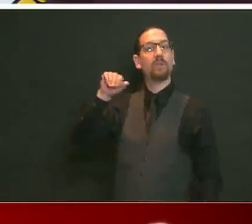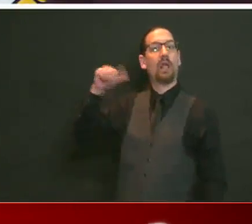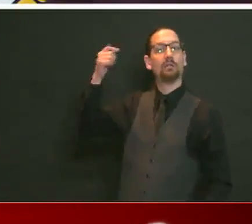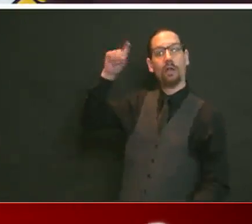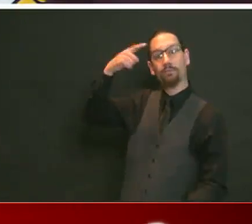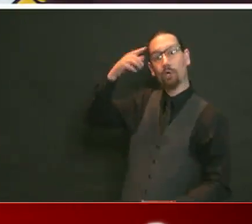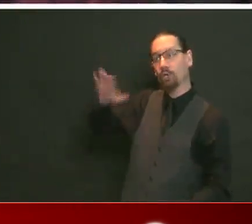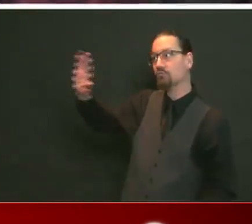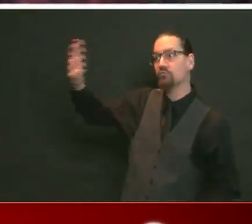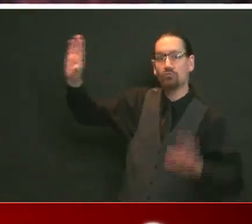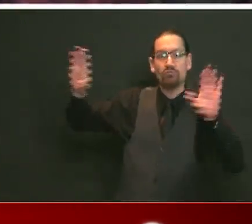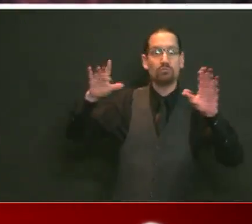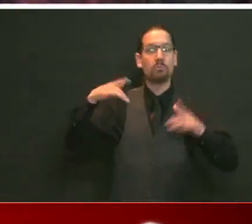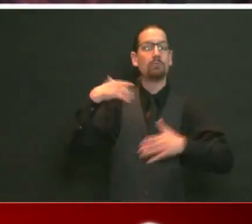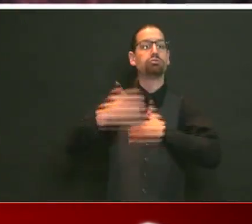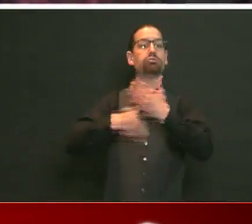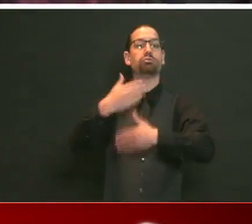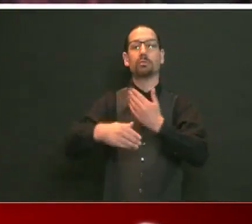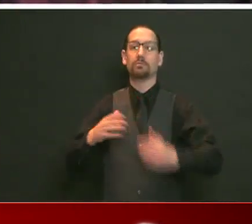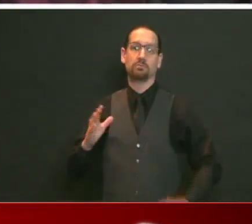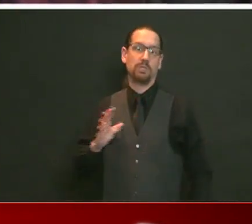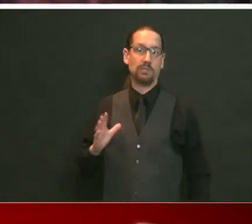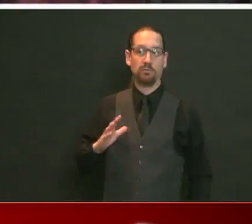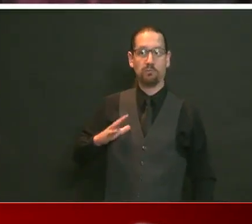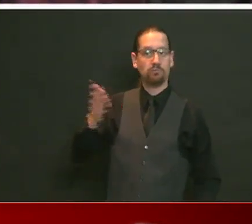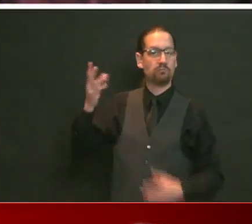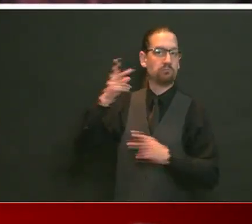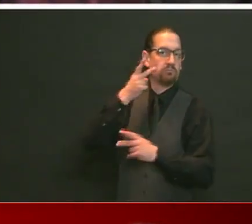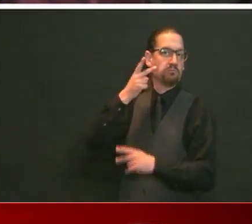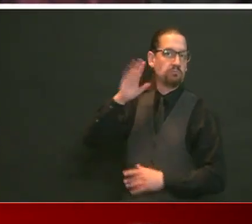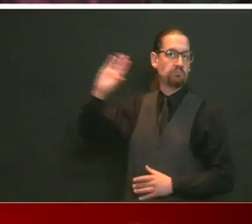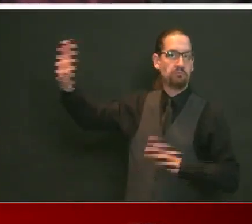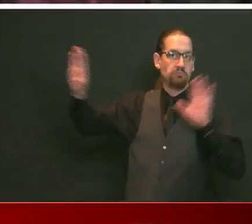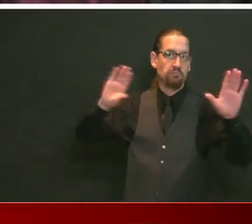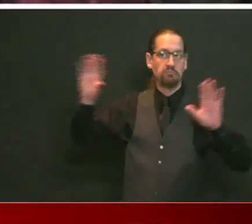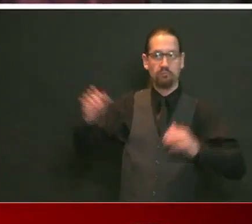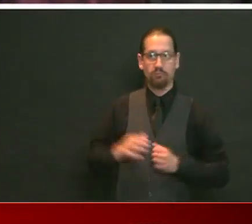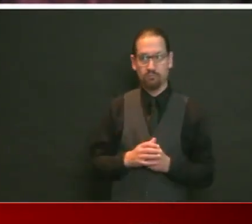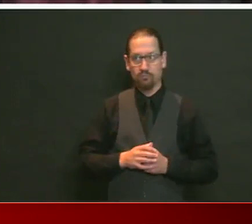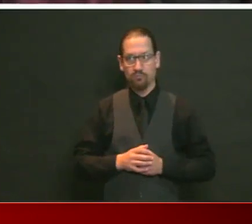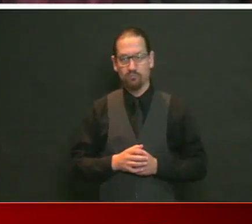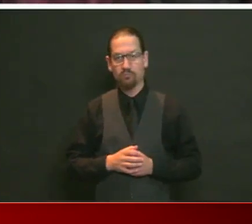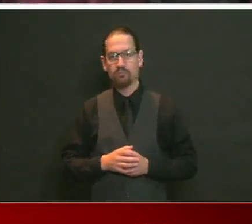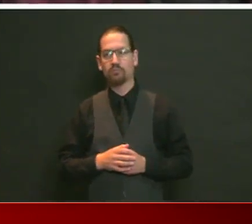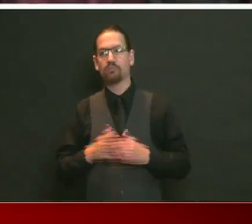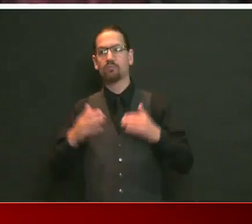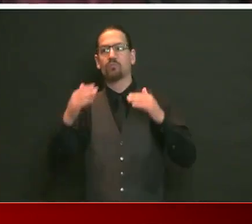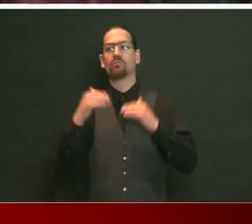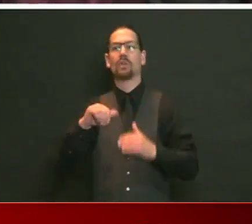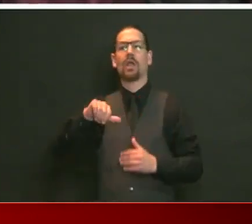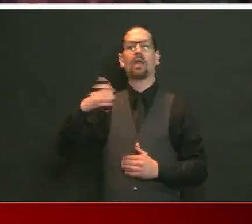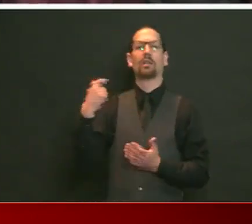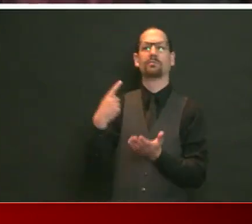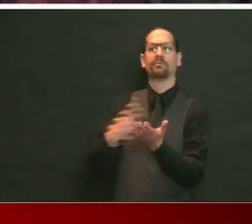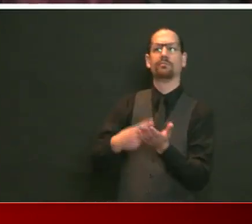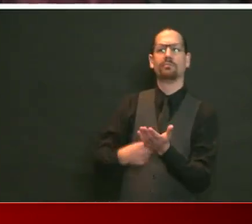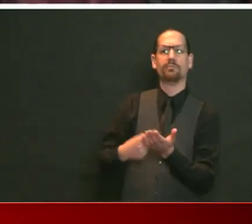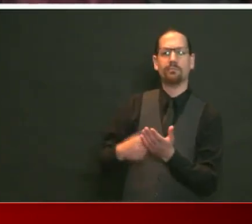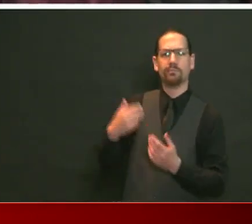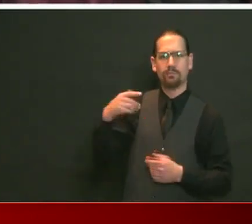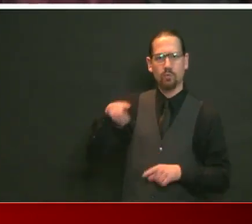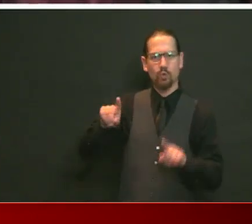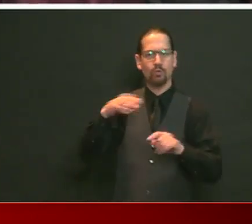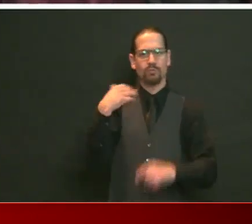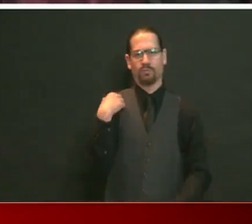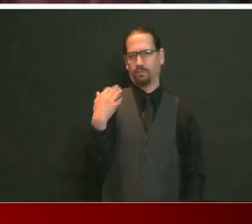we differ by a week or two. Governor, I'd like to follow up on our conversation from Friday on high school graduations. I heard from a number of parents. I heard from